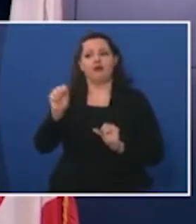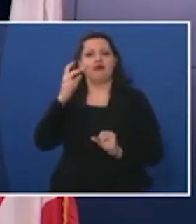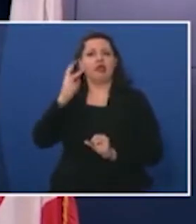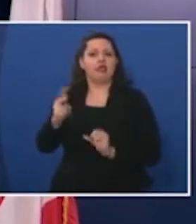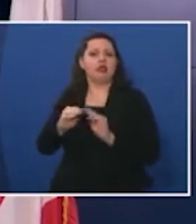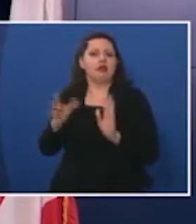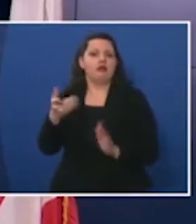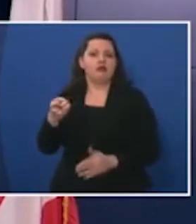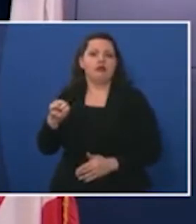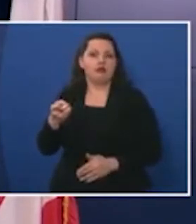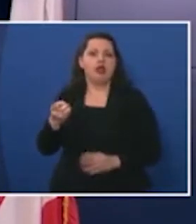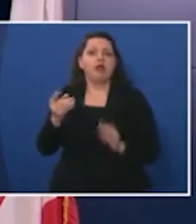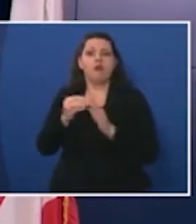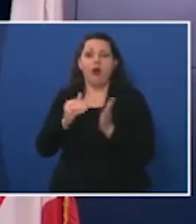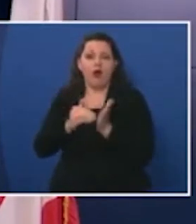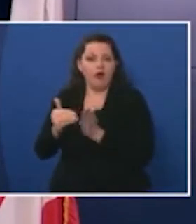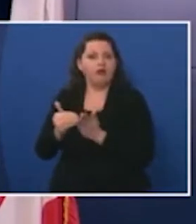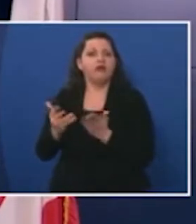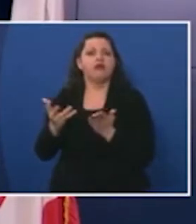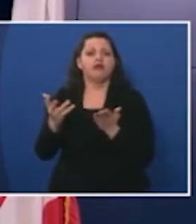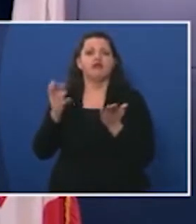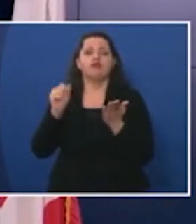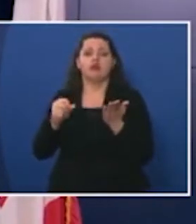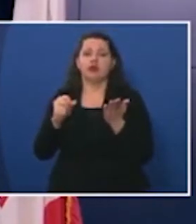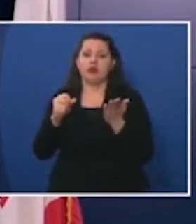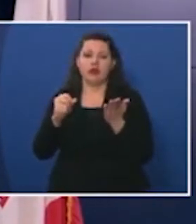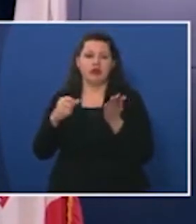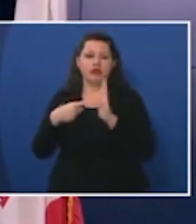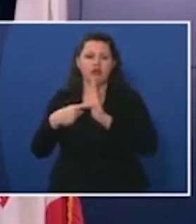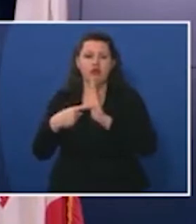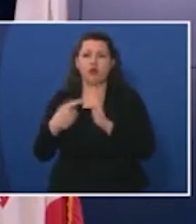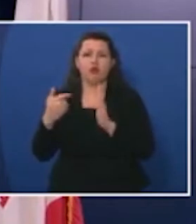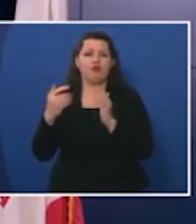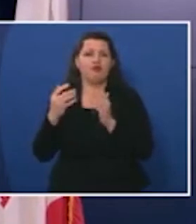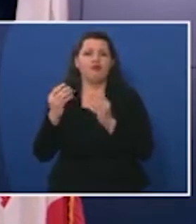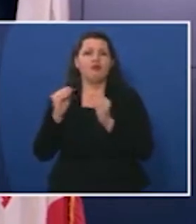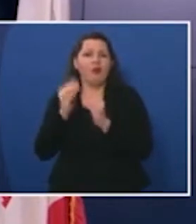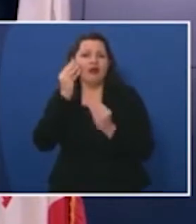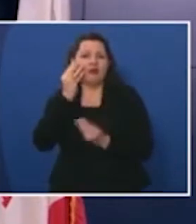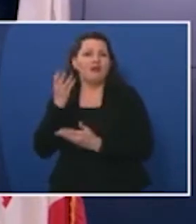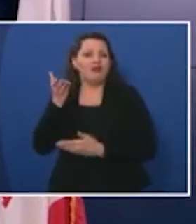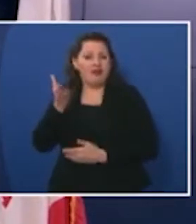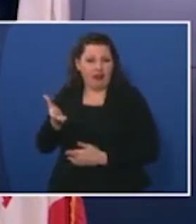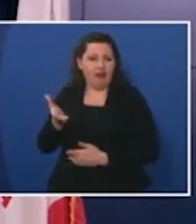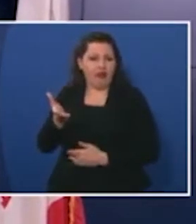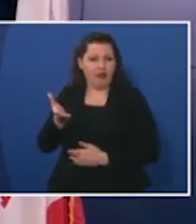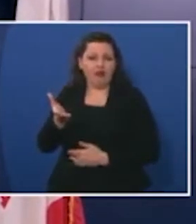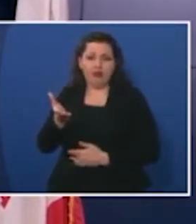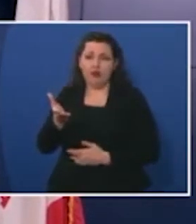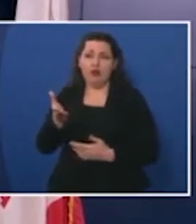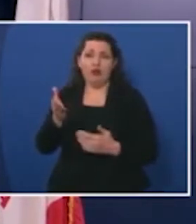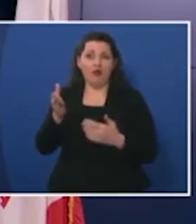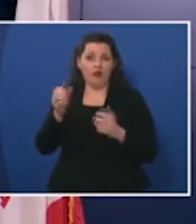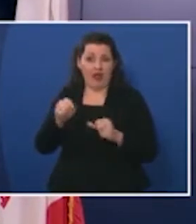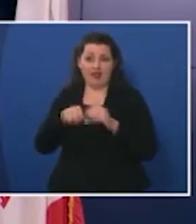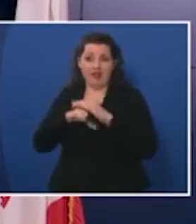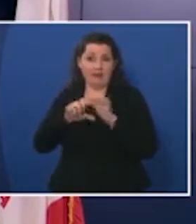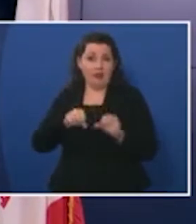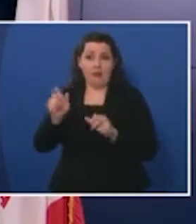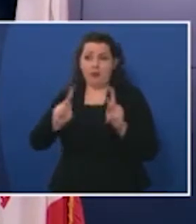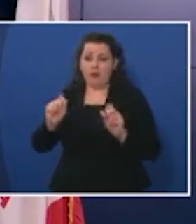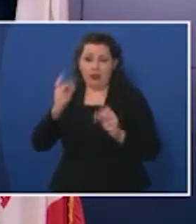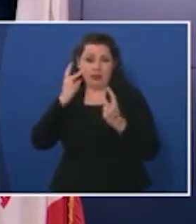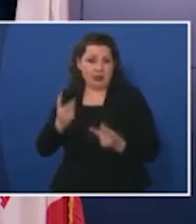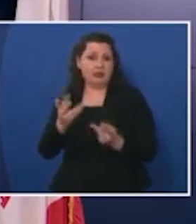the website and it's more frequent and it's displayed and we're providing a lot more information to iowans so we've made that accessible to iowans